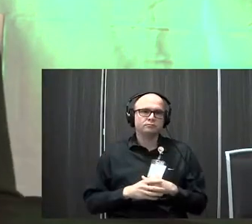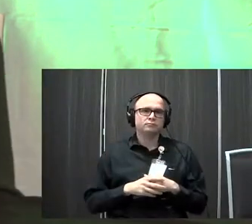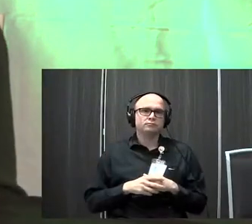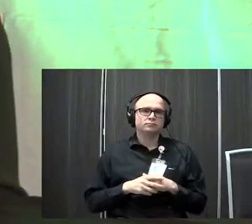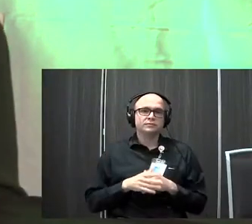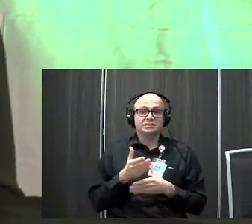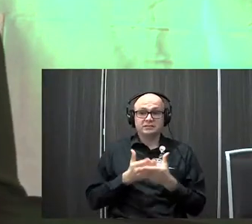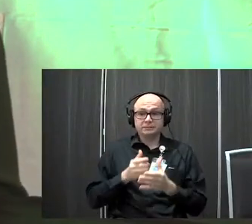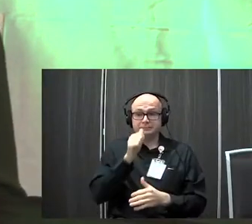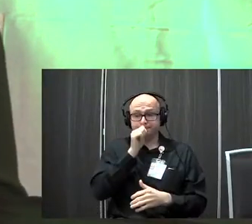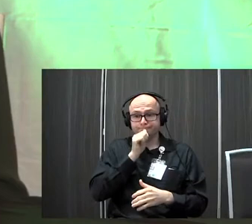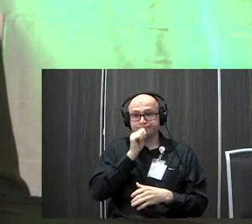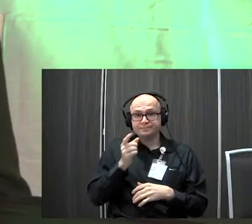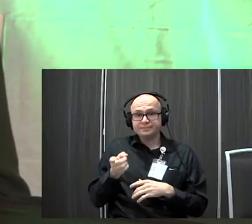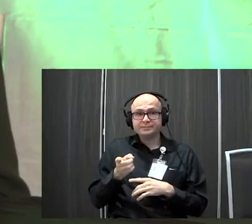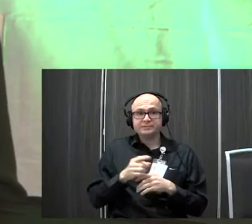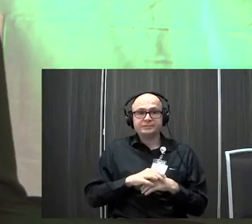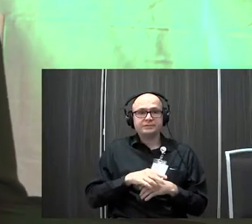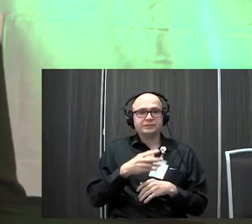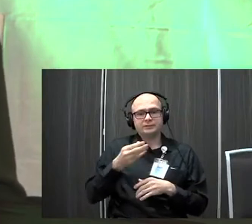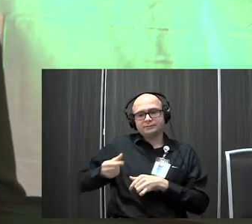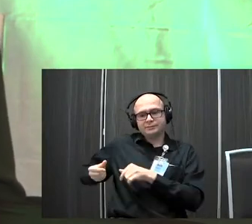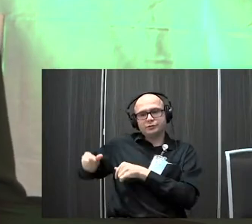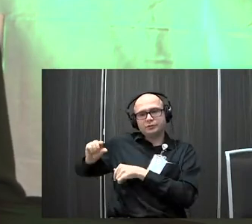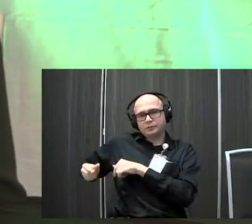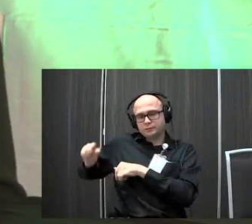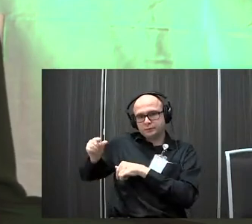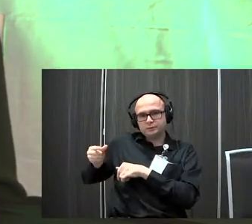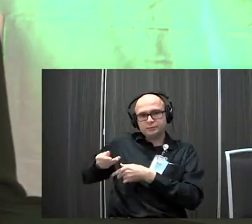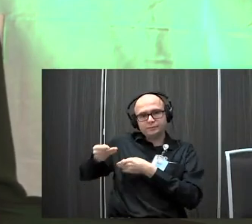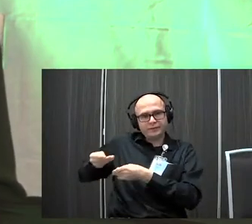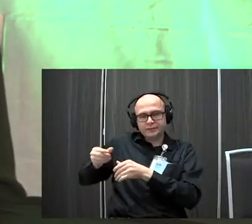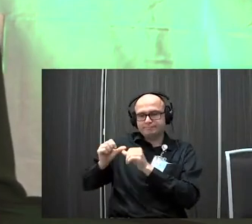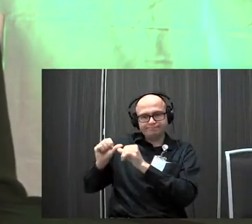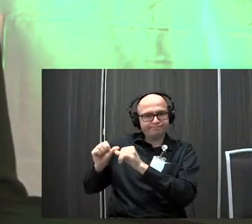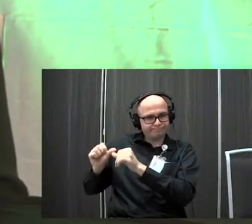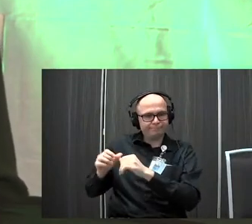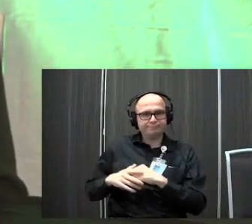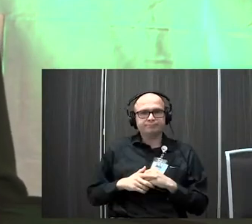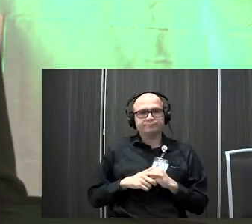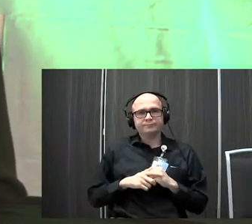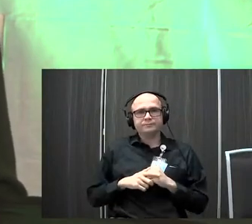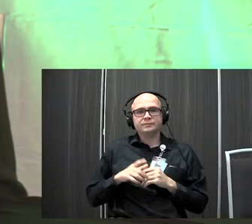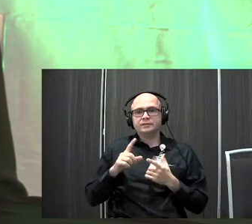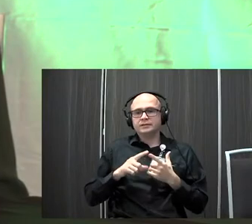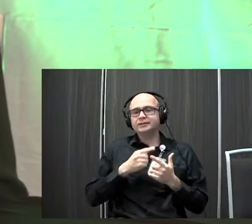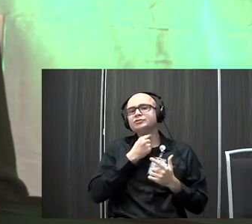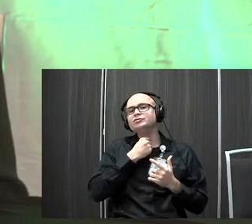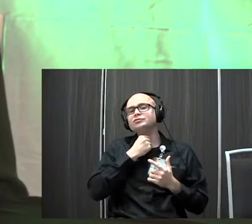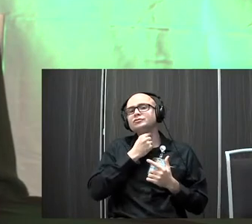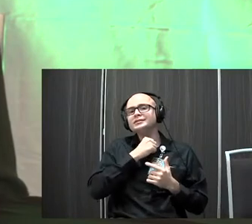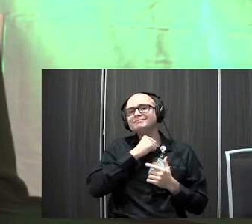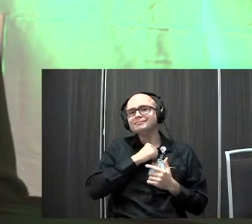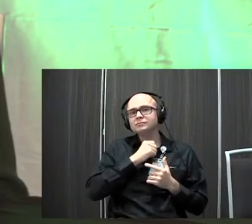things that he deals with, um, he's G tube fed, um, pretty much exclusively. Um, he had a tracheostomy tube